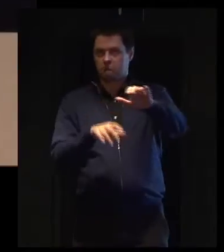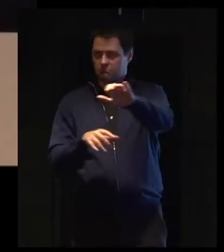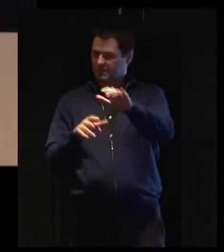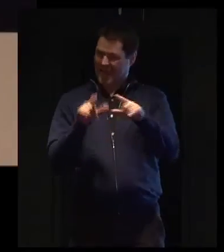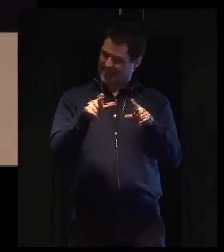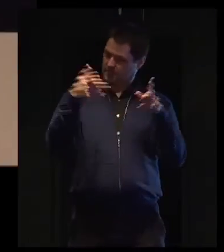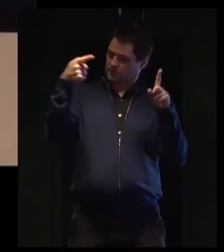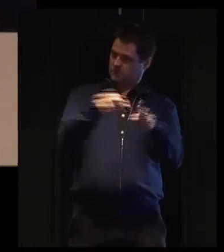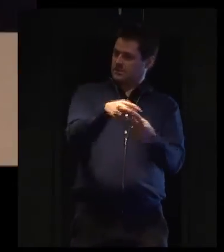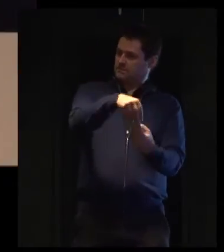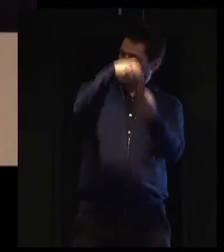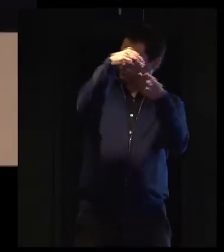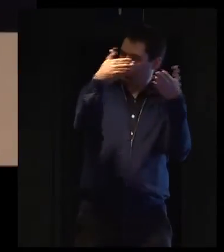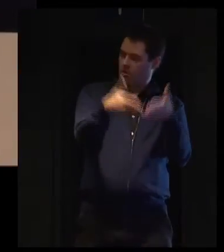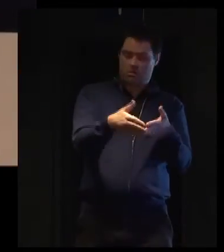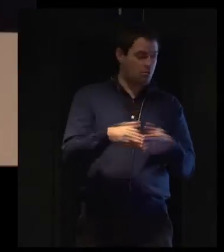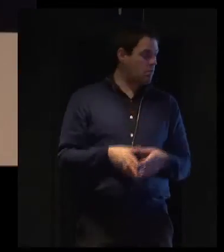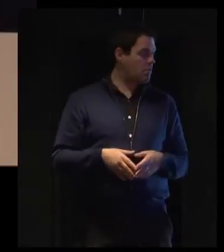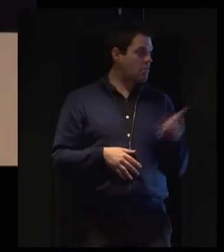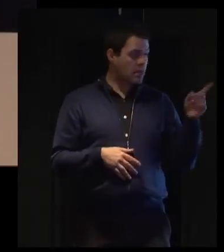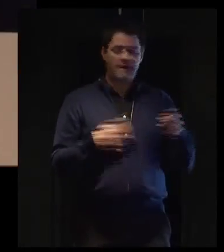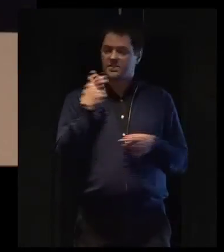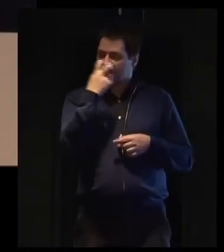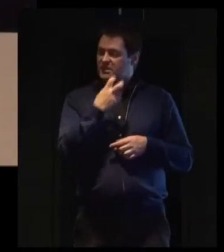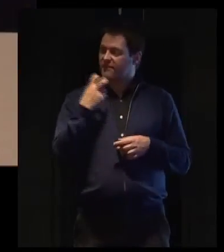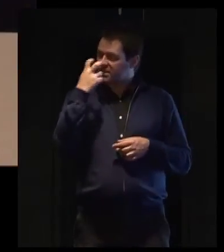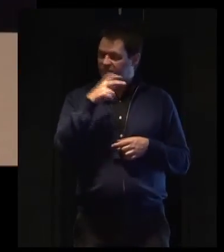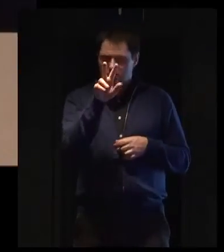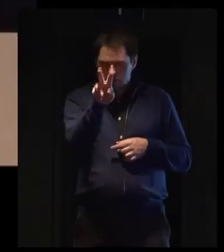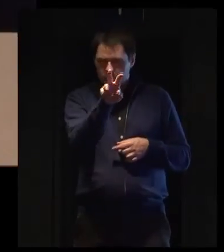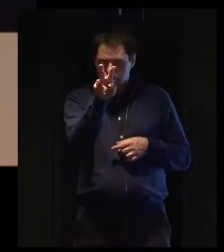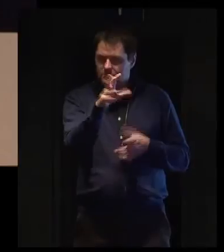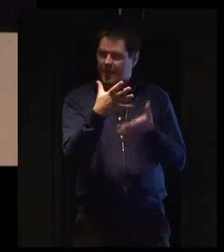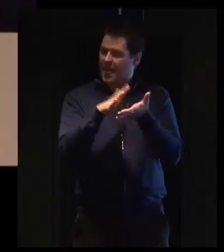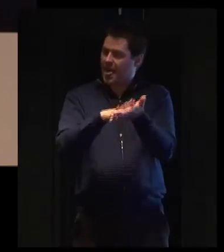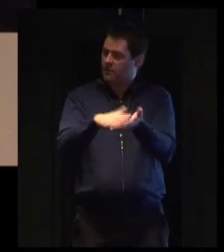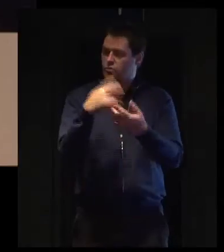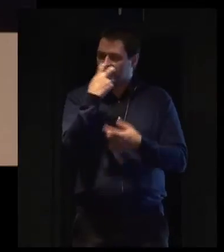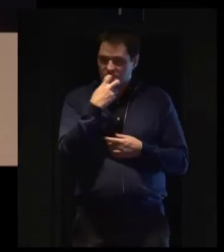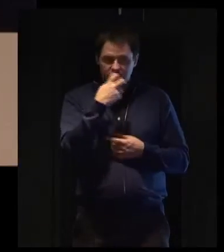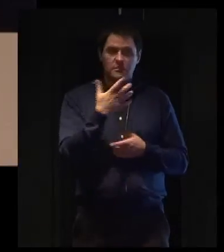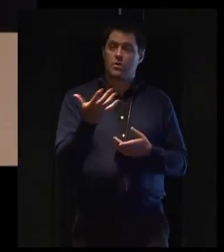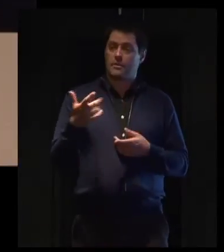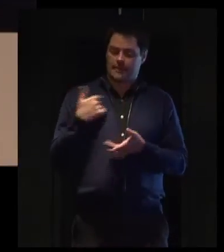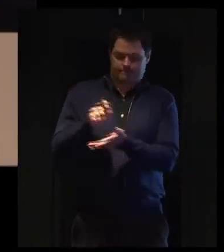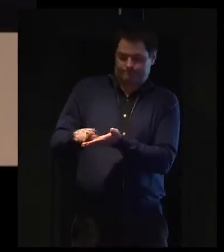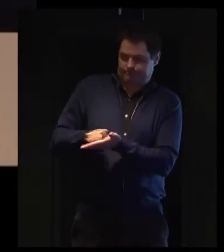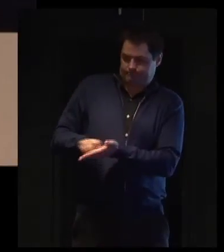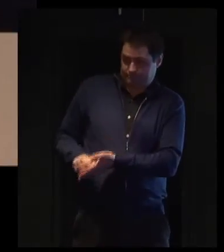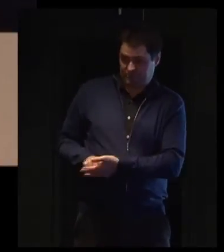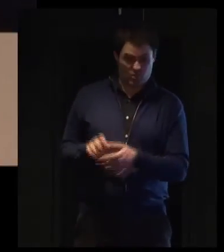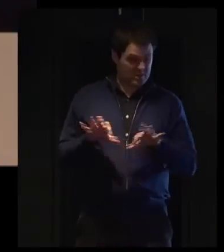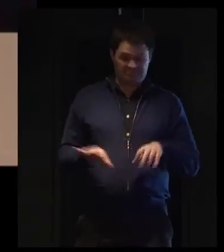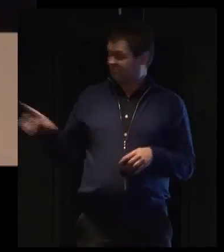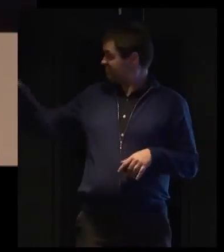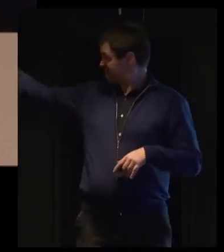specialist area that you may need to consider. Lip speakers, note-takers, and obviously speech-to-text